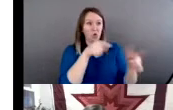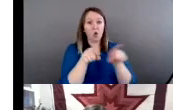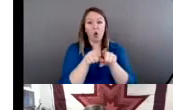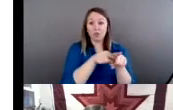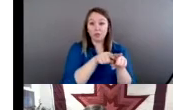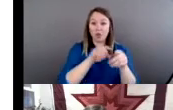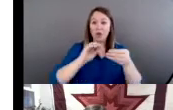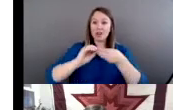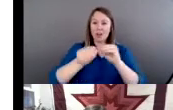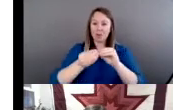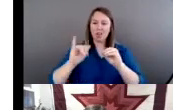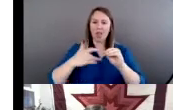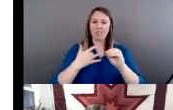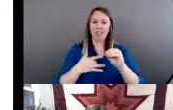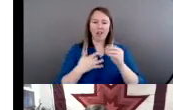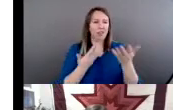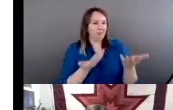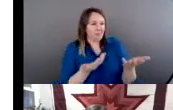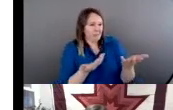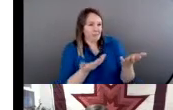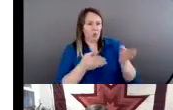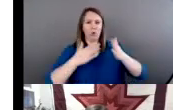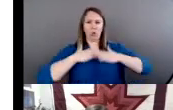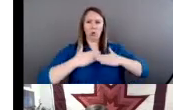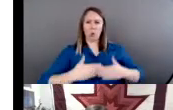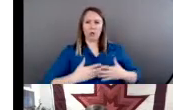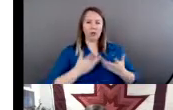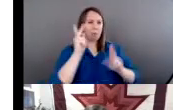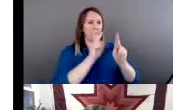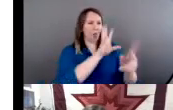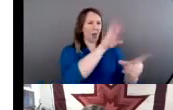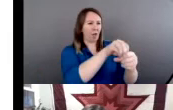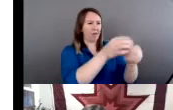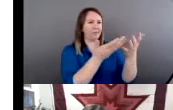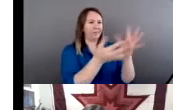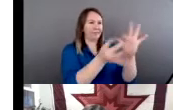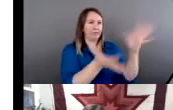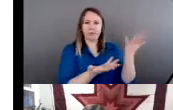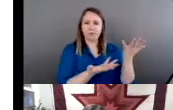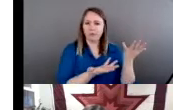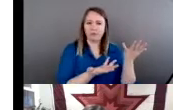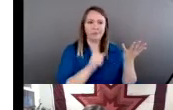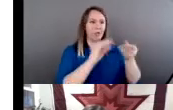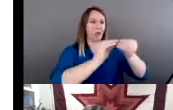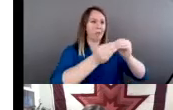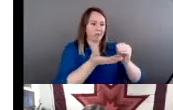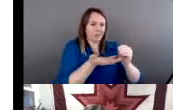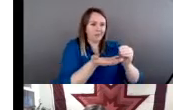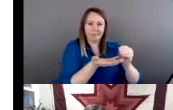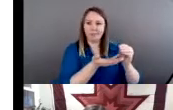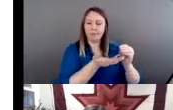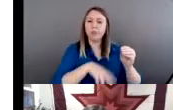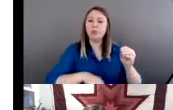dehumanizing. And that is why I will continue through my presentation, raising the voices of